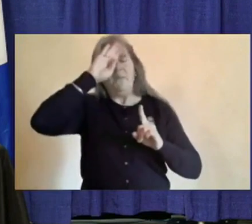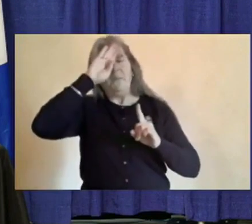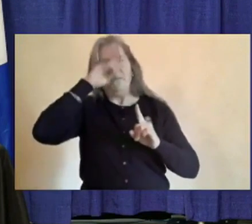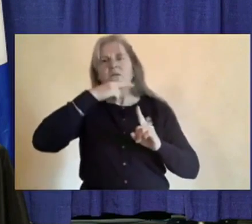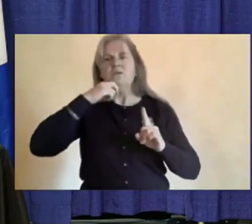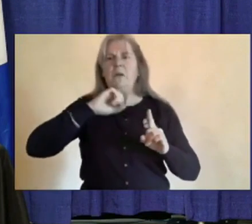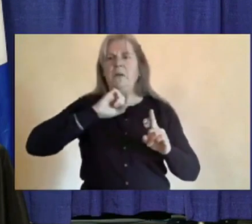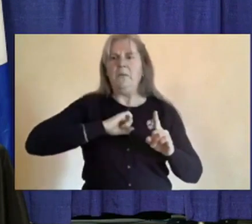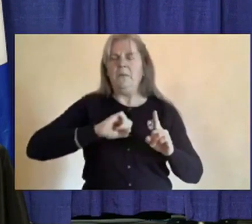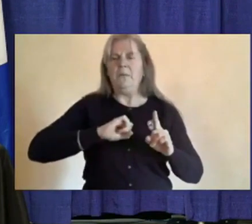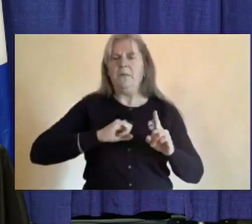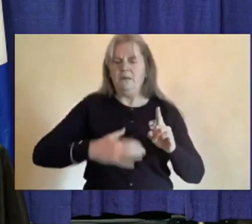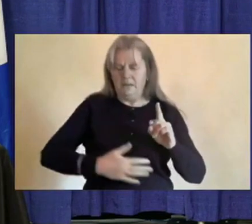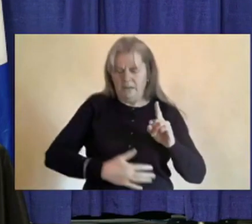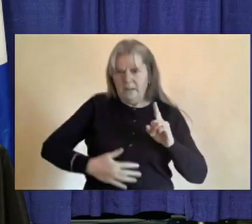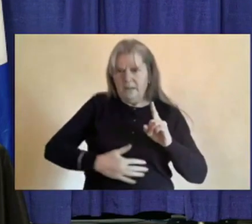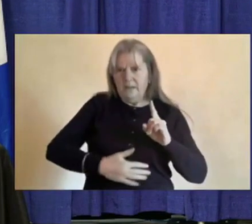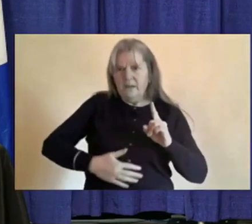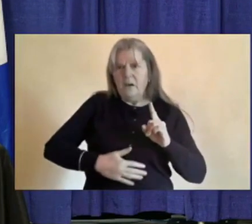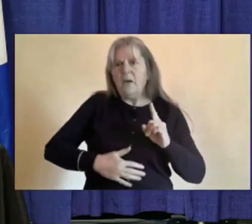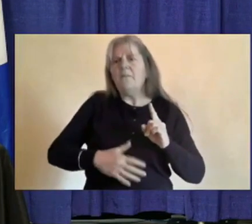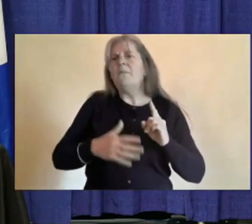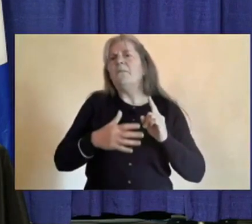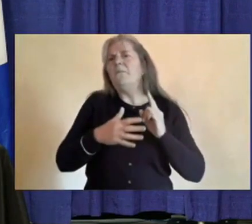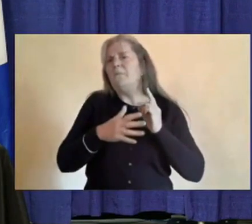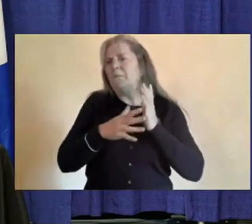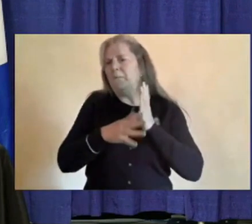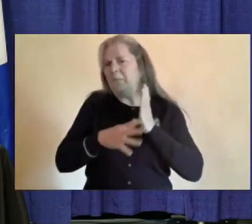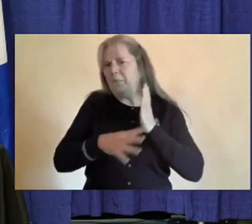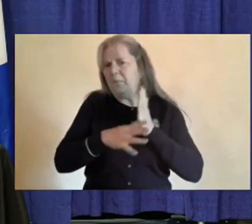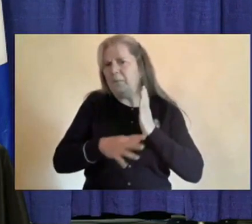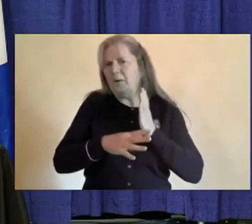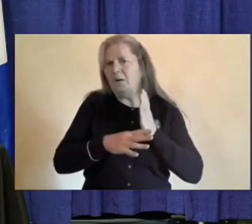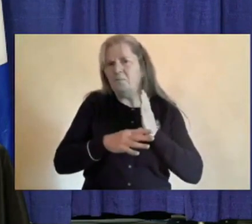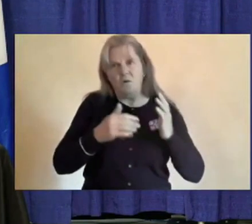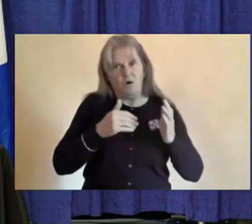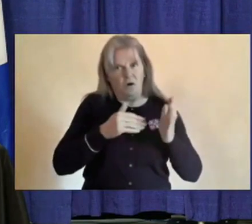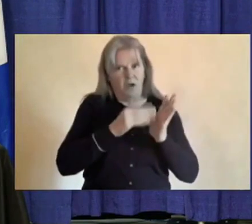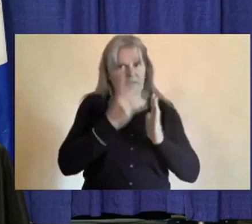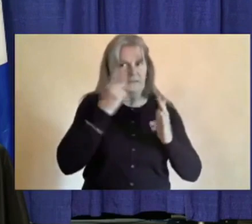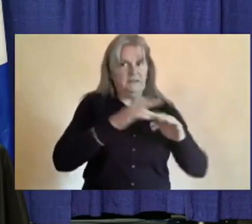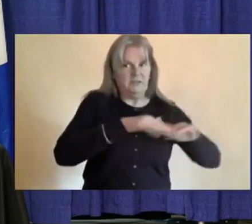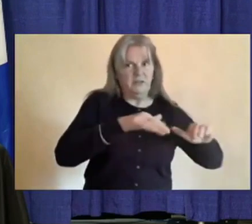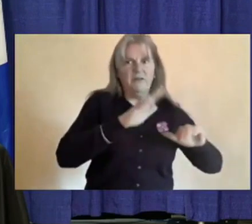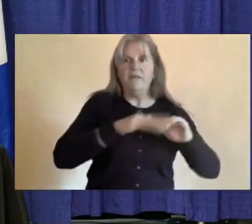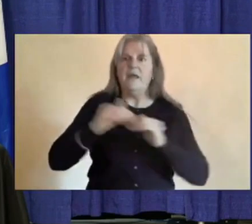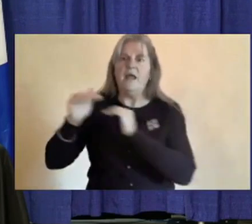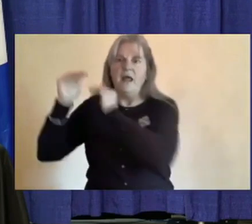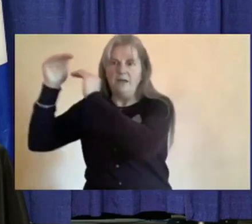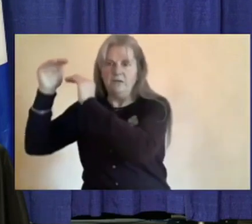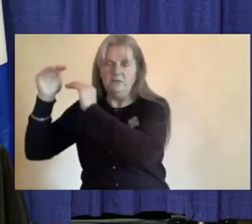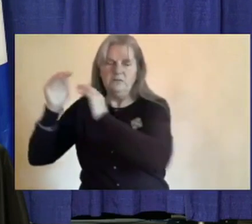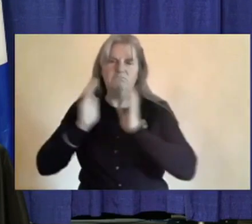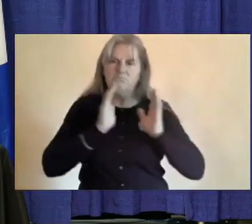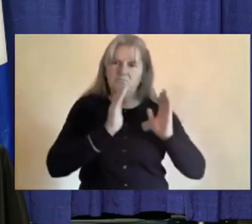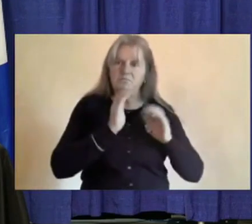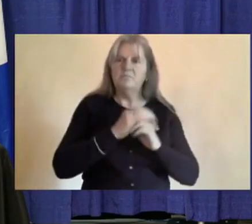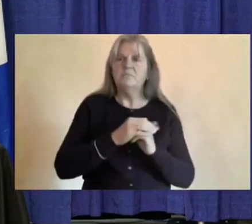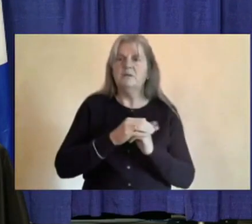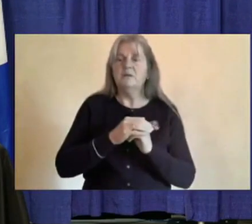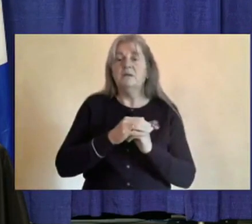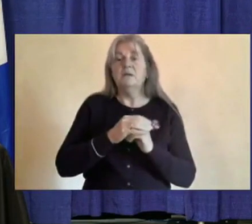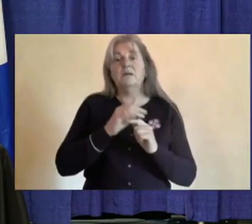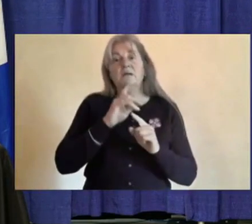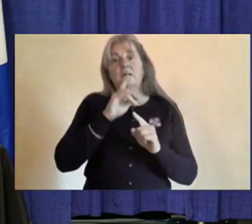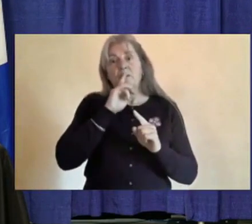Gastrointestinal or stomach issues are more common in children than in adults over the course of the disease. But not all tummy issues